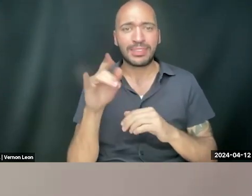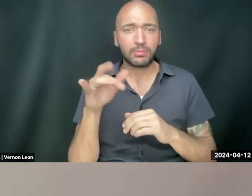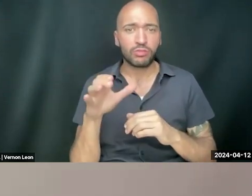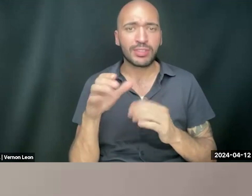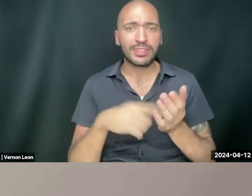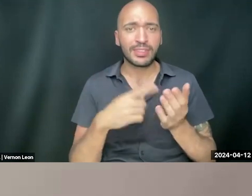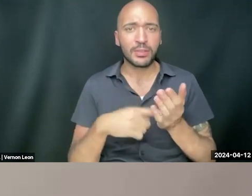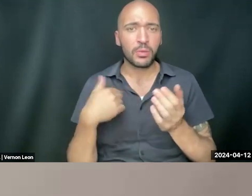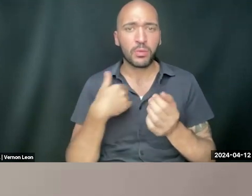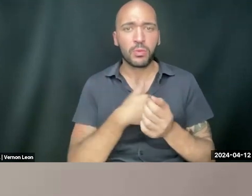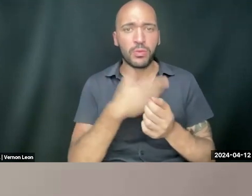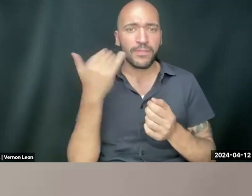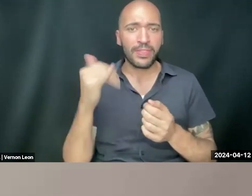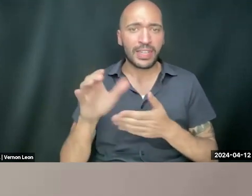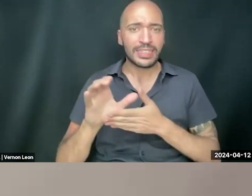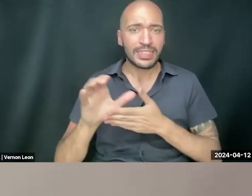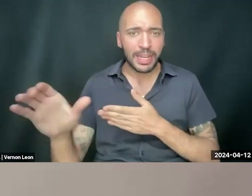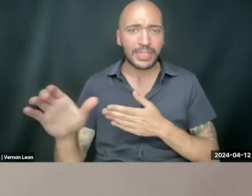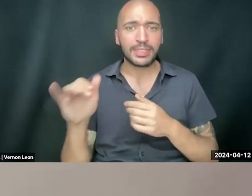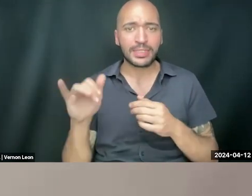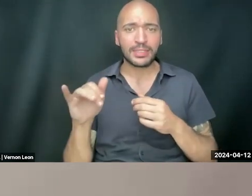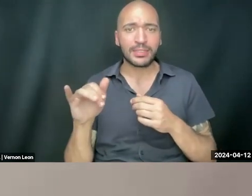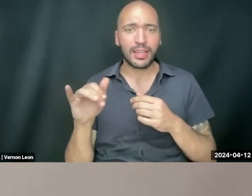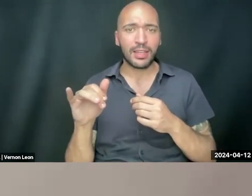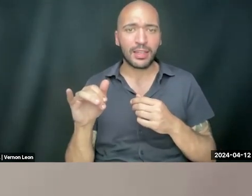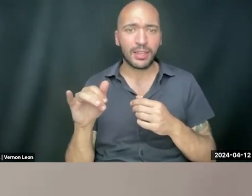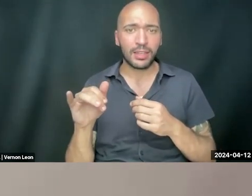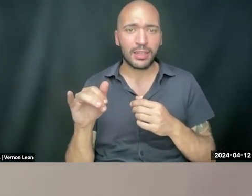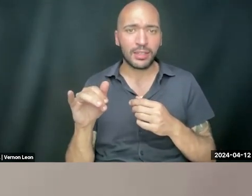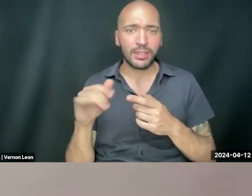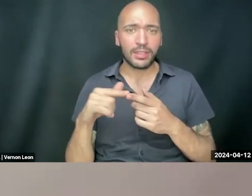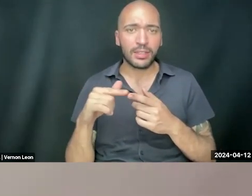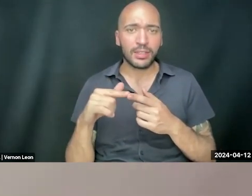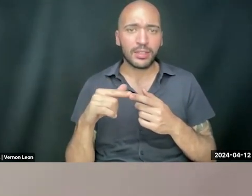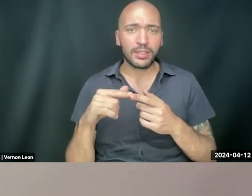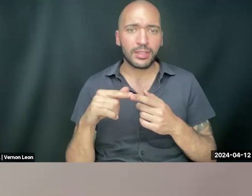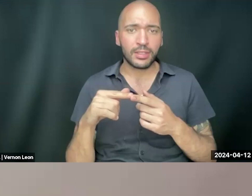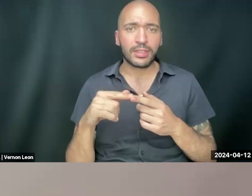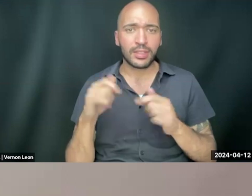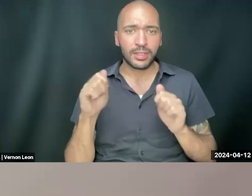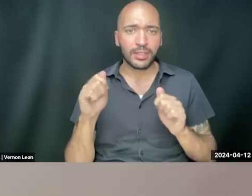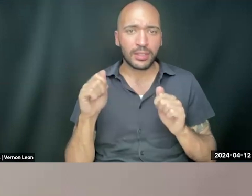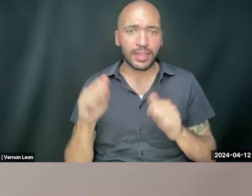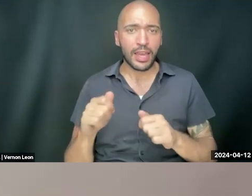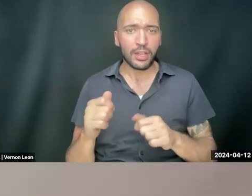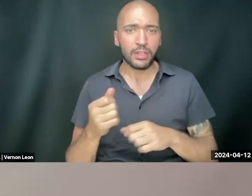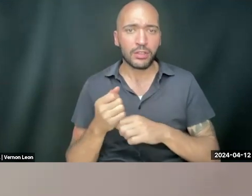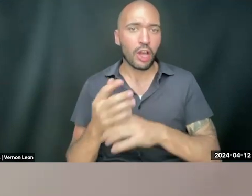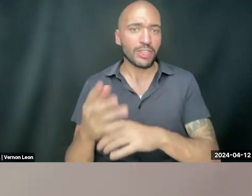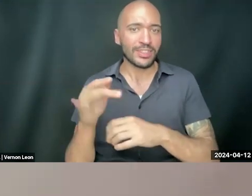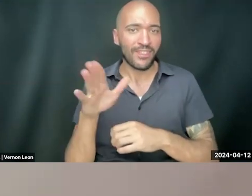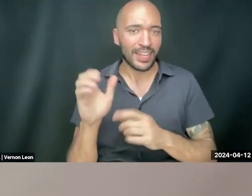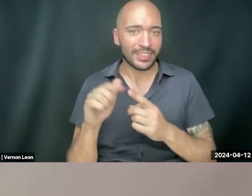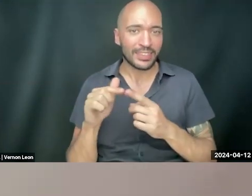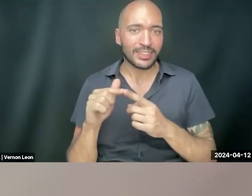sometimes we forget that displacement does... Is... Can germinate, like, violence.